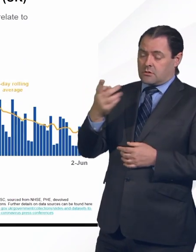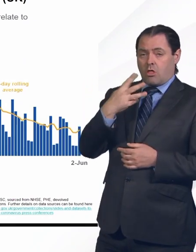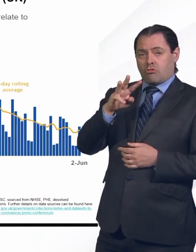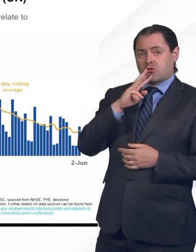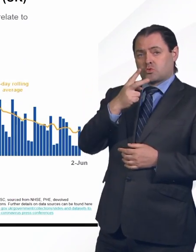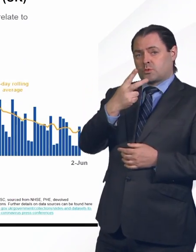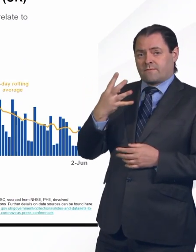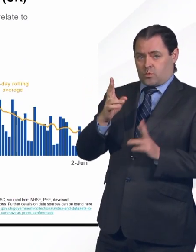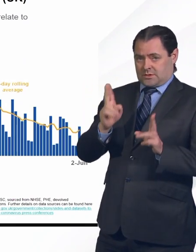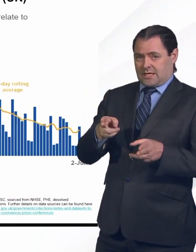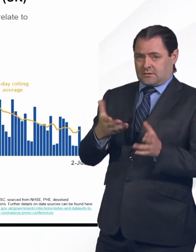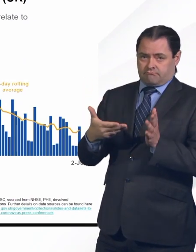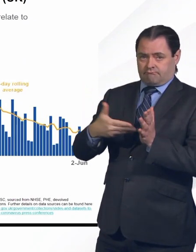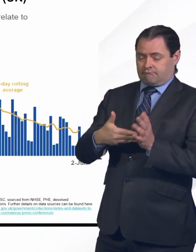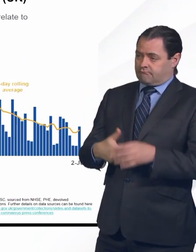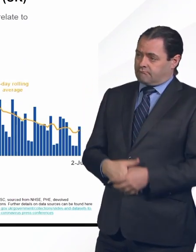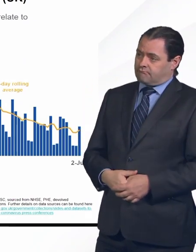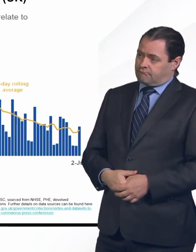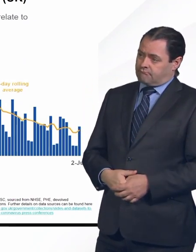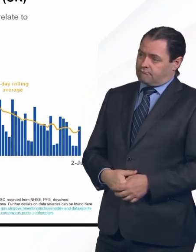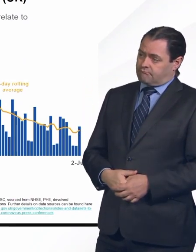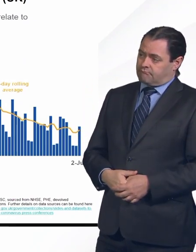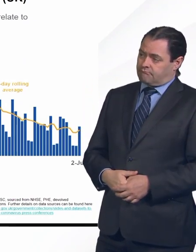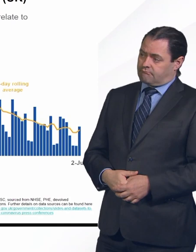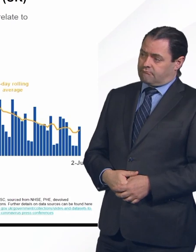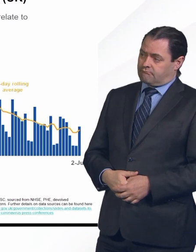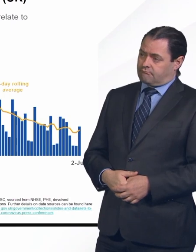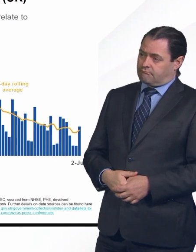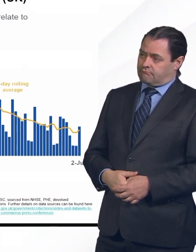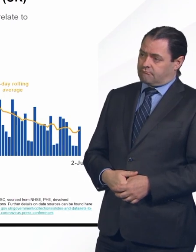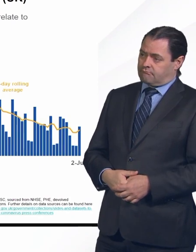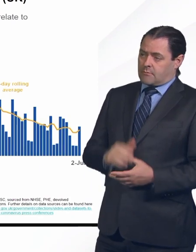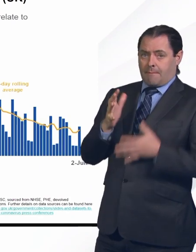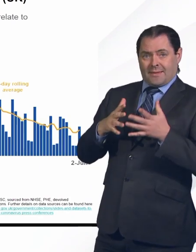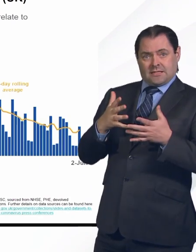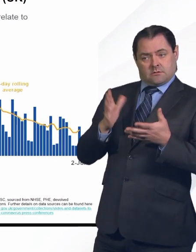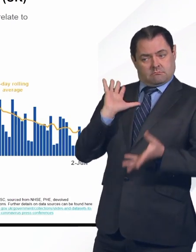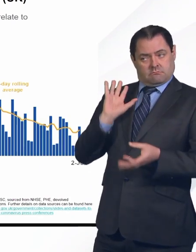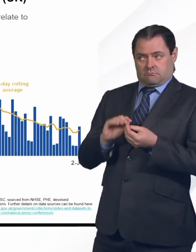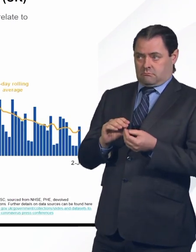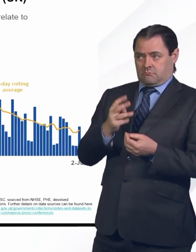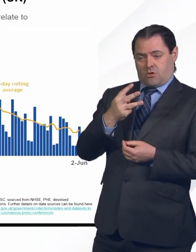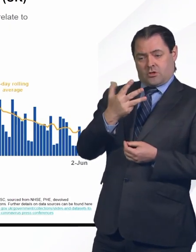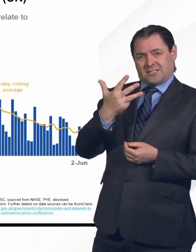deaths with coronavirus were recorded, taking the total to 39